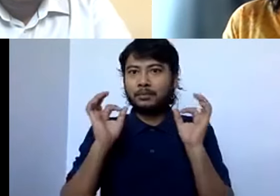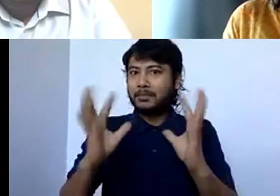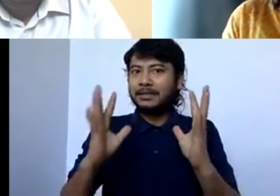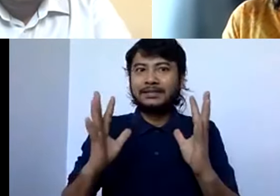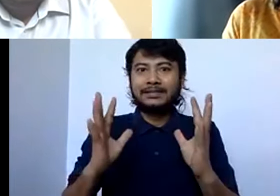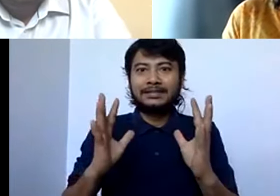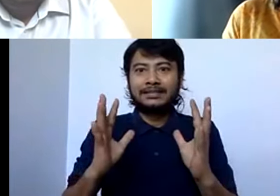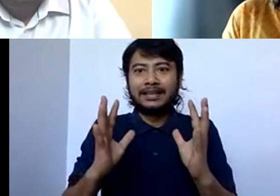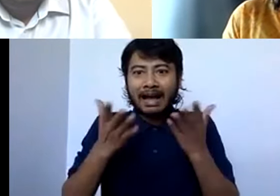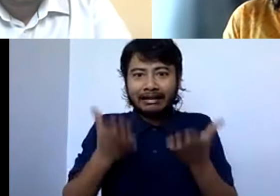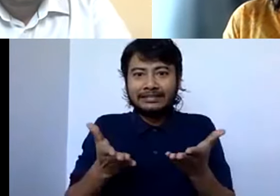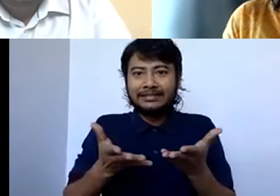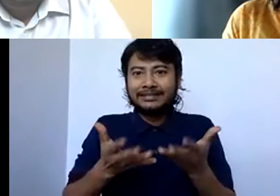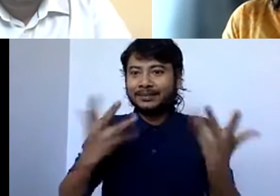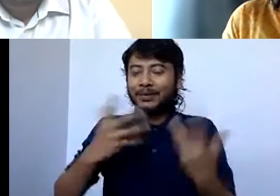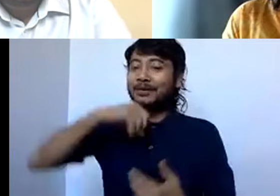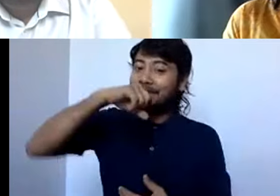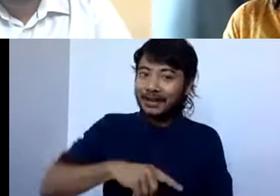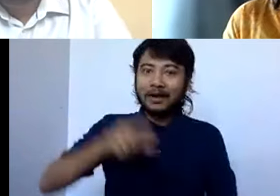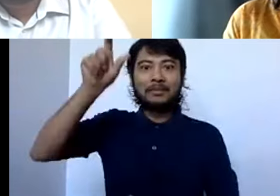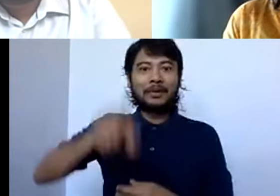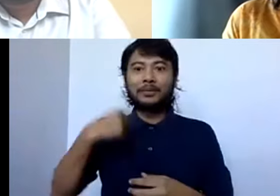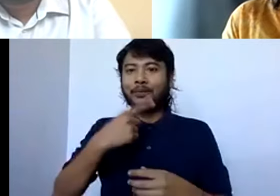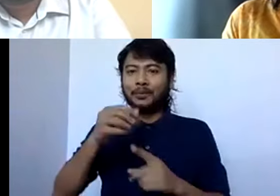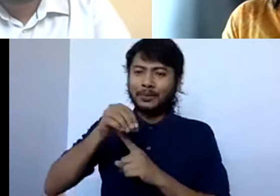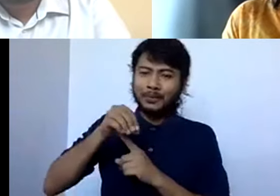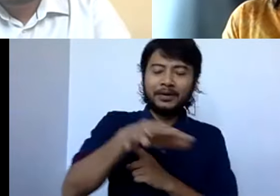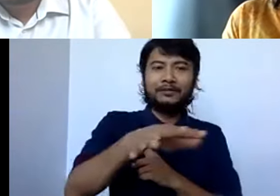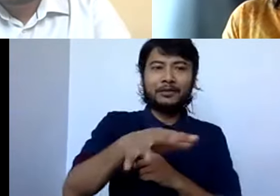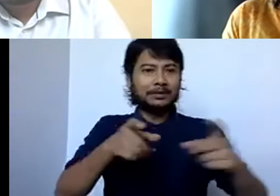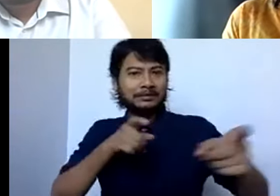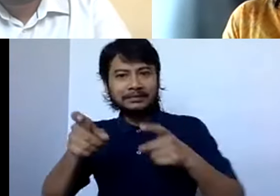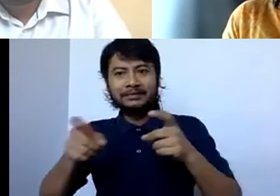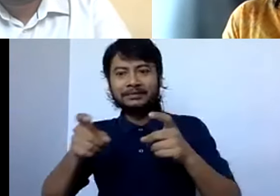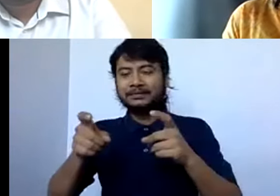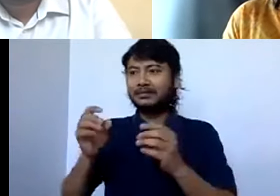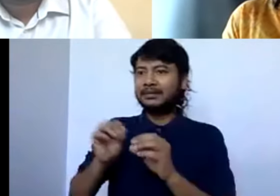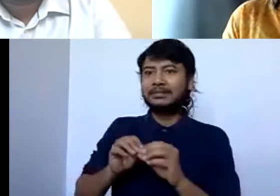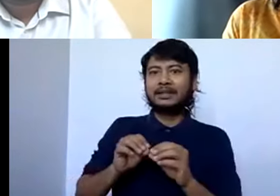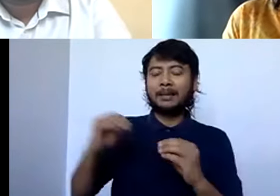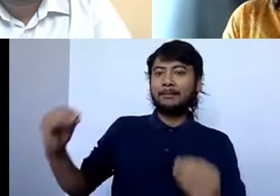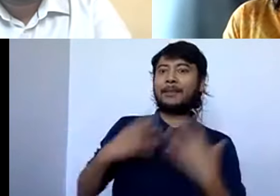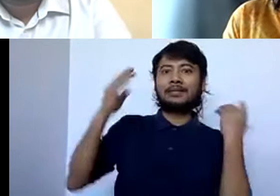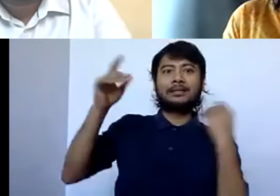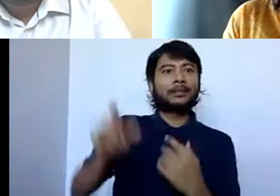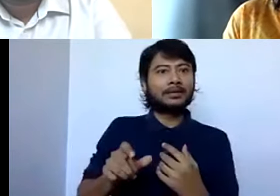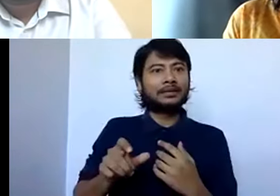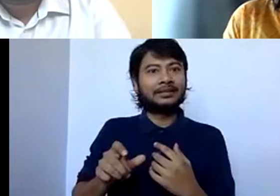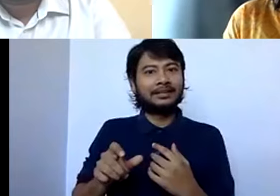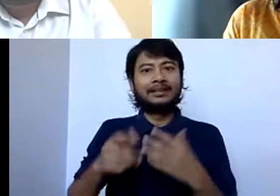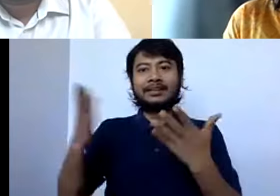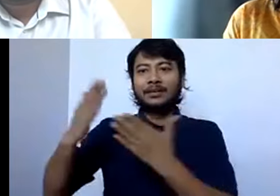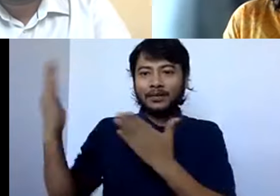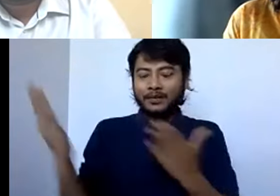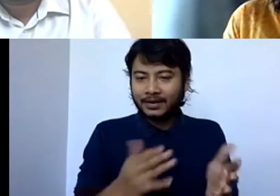influencer with us here for the first plenary. It's my pleasure and honor to invite Dr. Gaurav